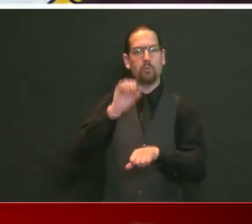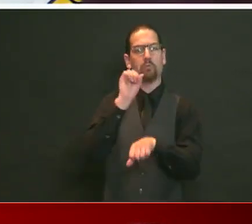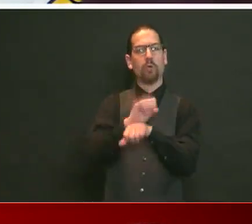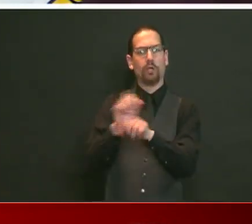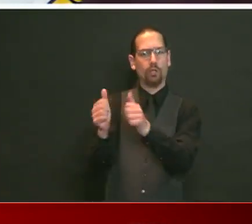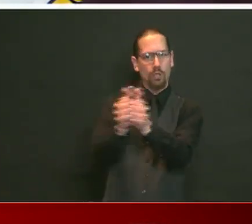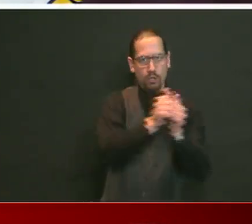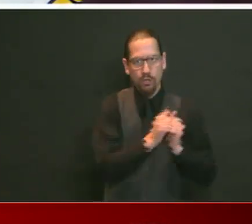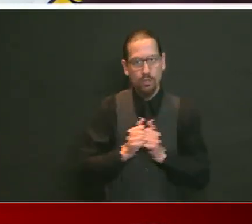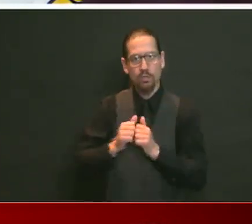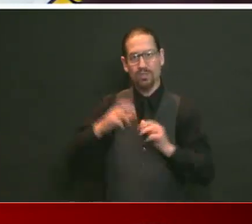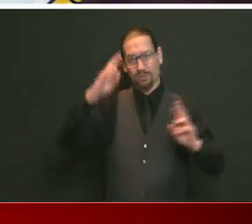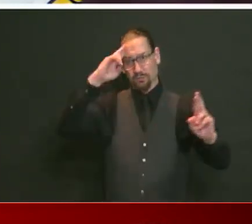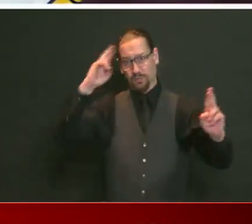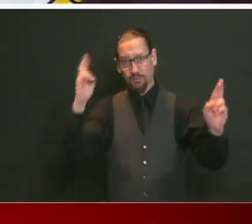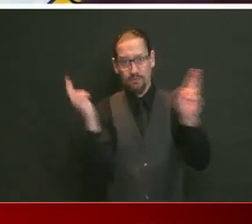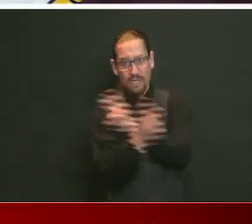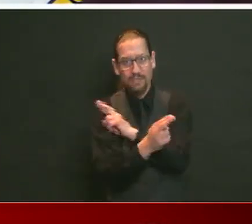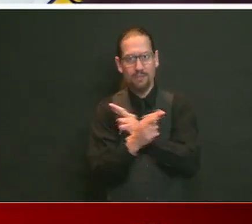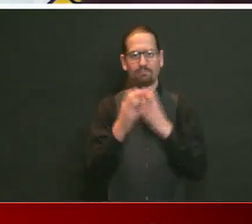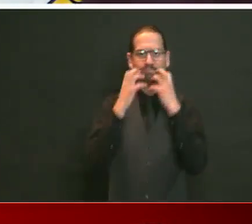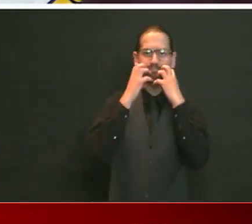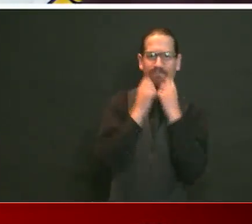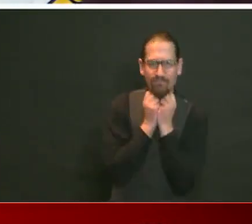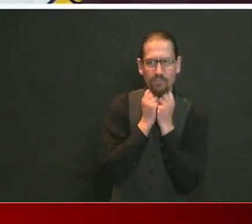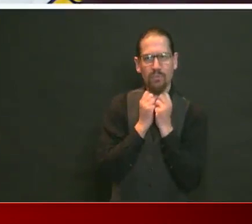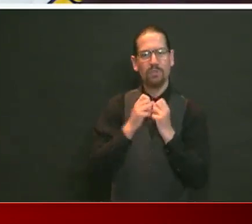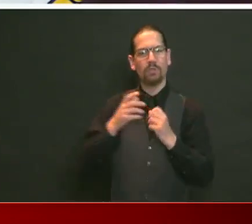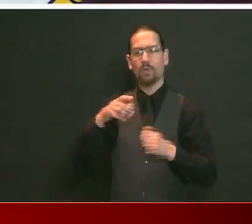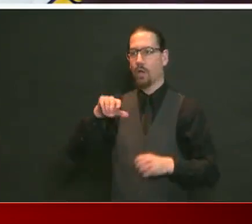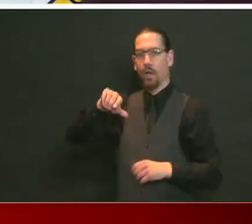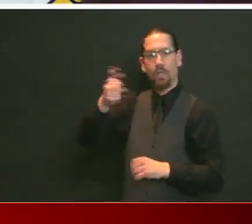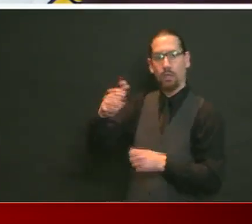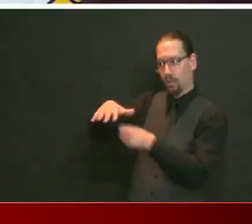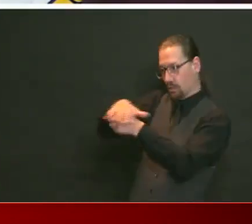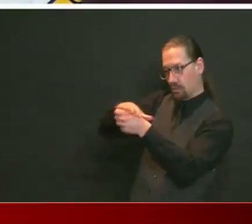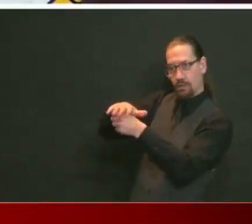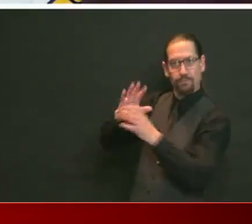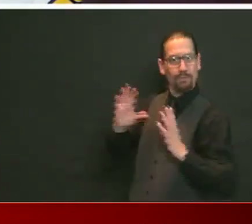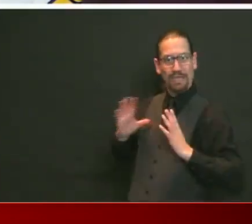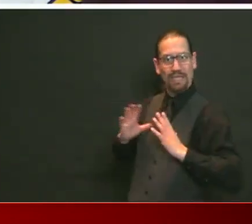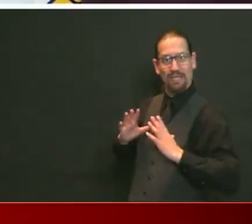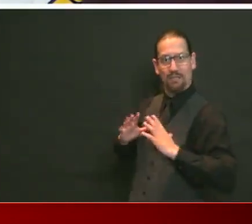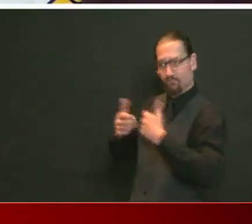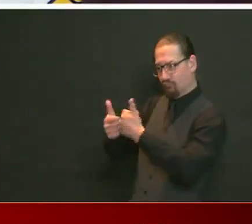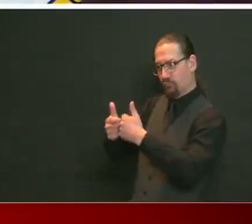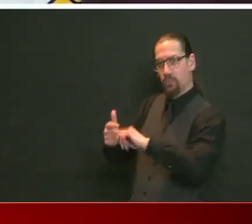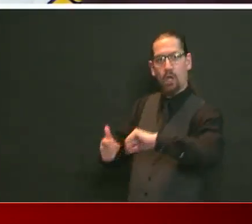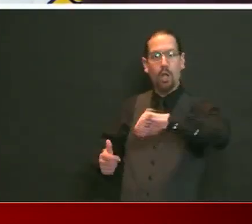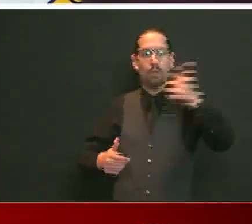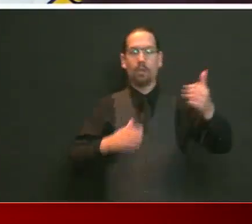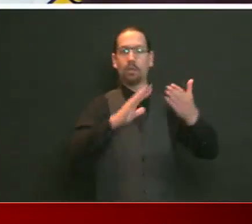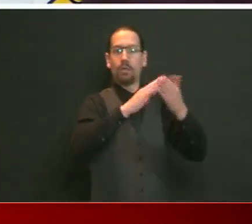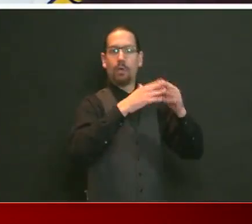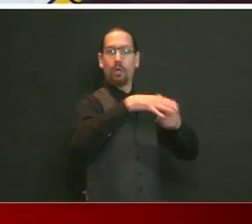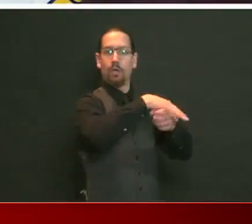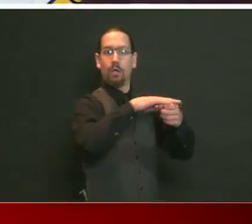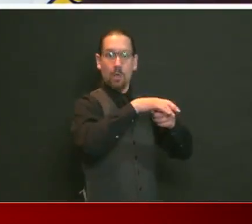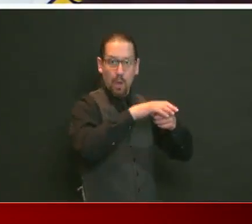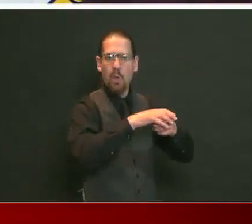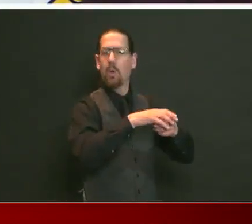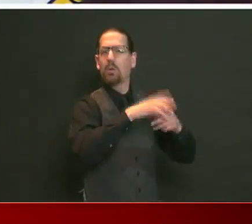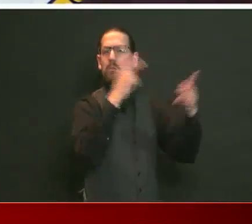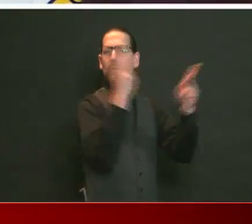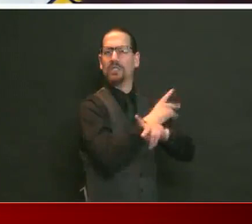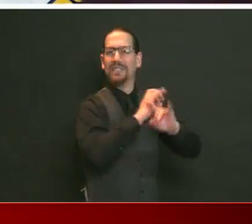community is in bad shape, there's one 25 miles up the road that is. And if you follow the rules a bit longer, we'll